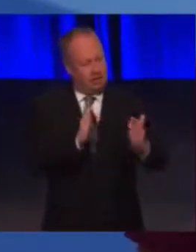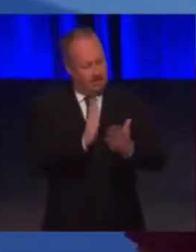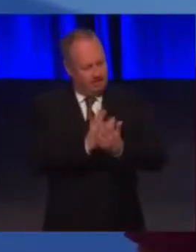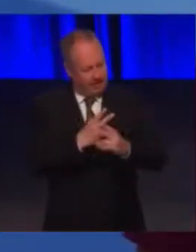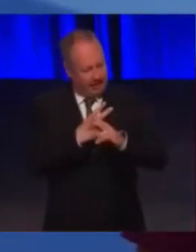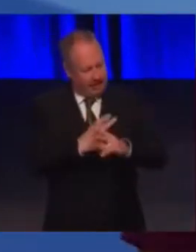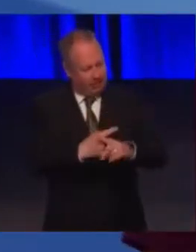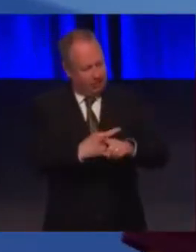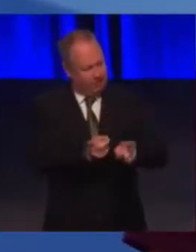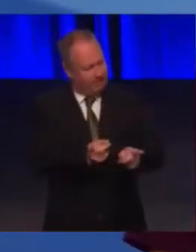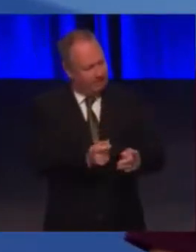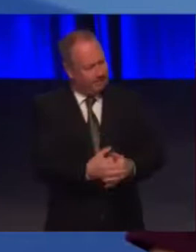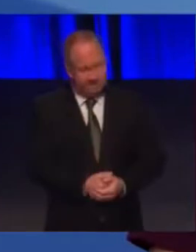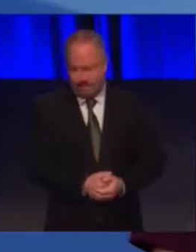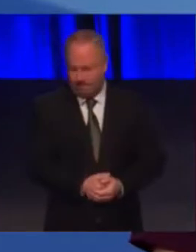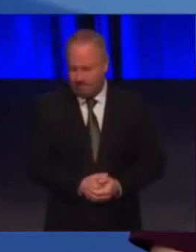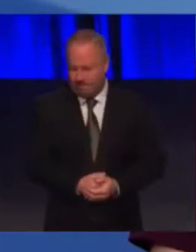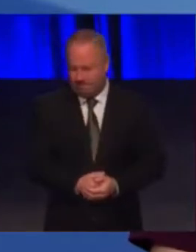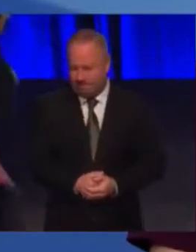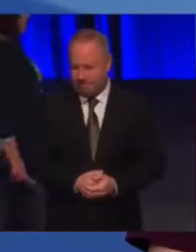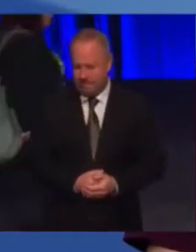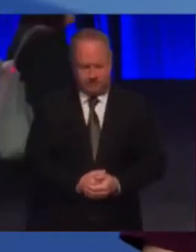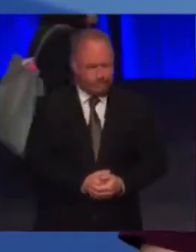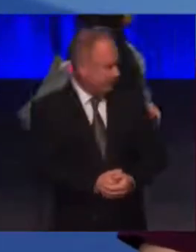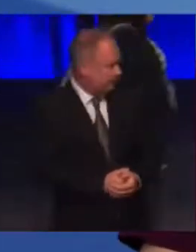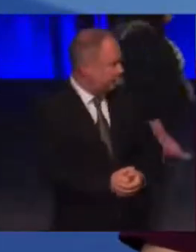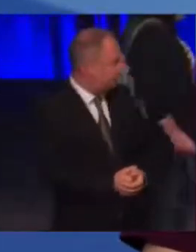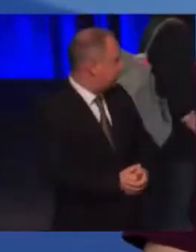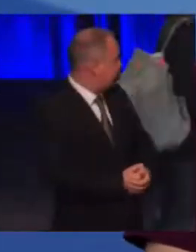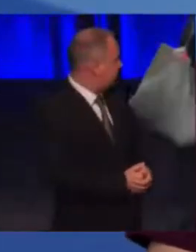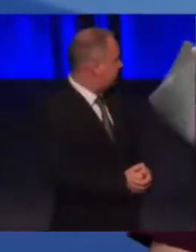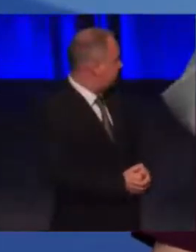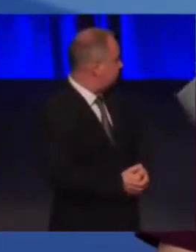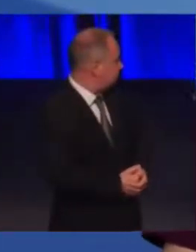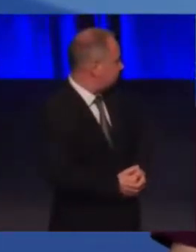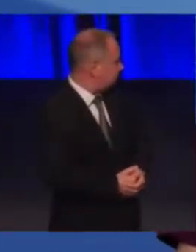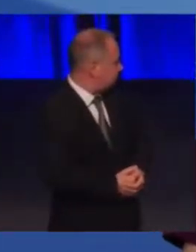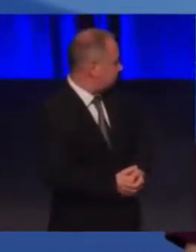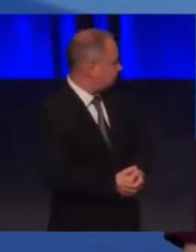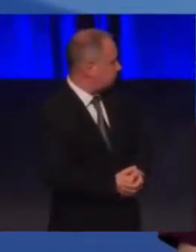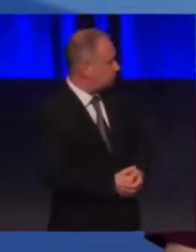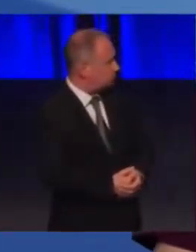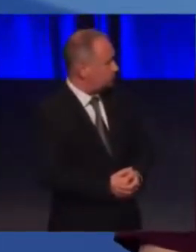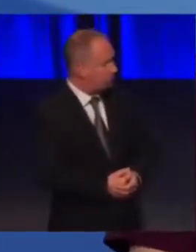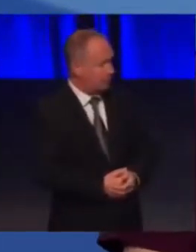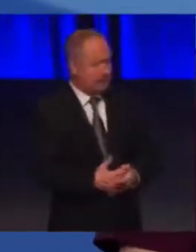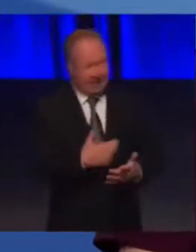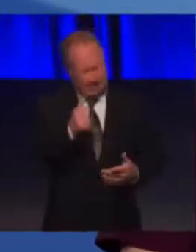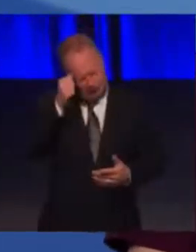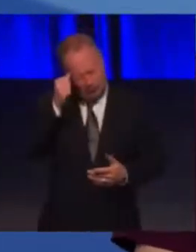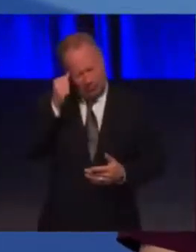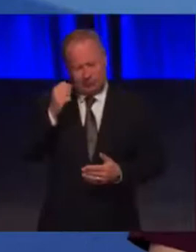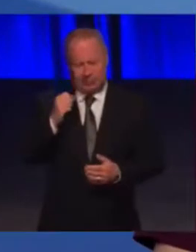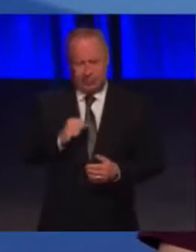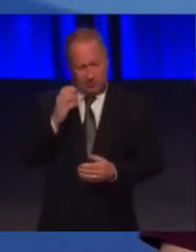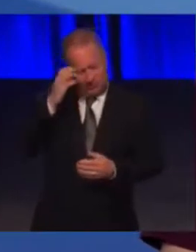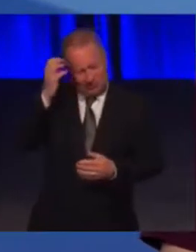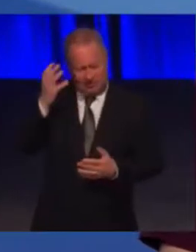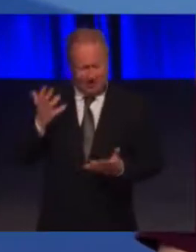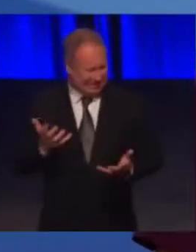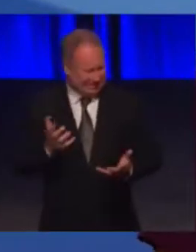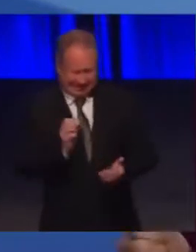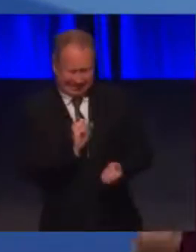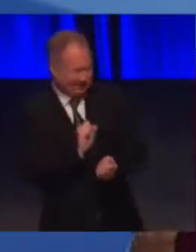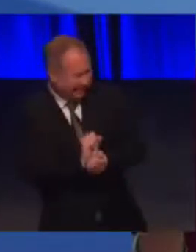their equality and inclusion. Now, I understand there are limitations to what the Scottish Government can do, so if it doesn't hold the power,